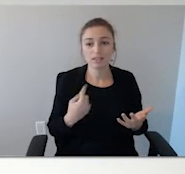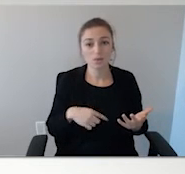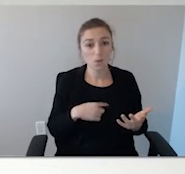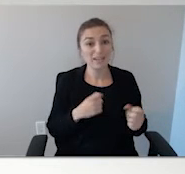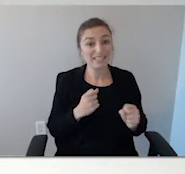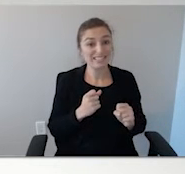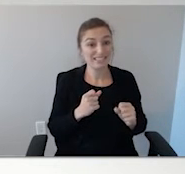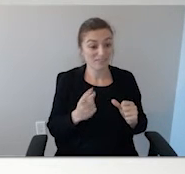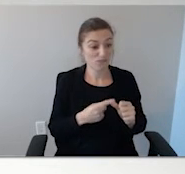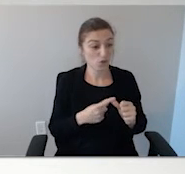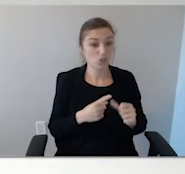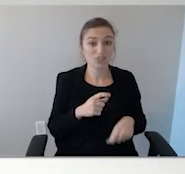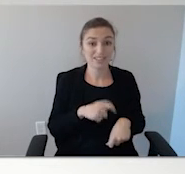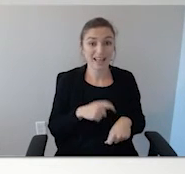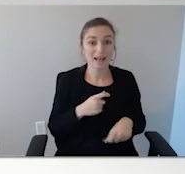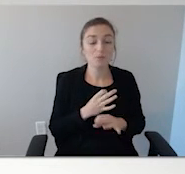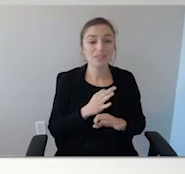a 92-year-old lady that had wandered from a nursing home.